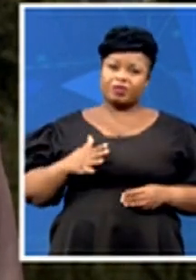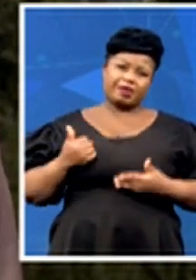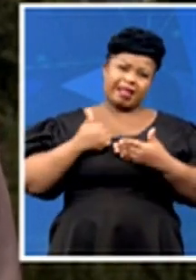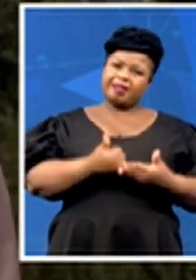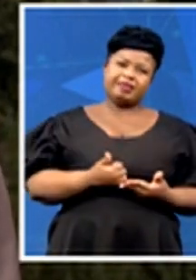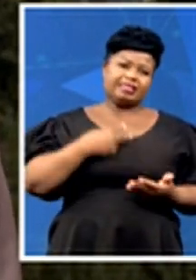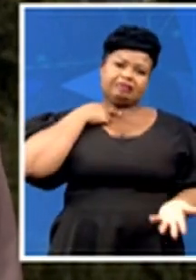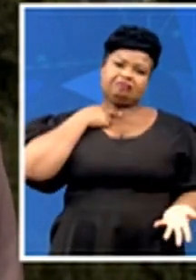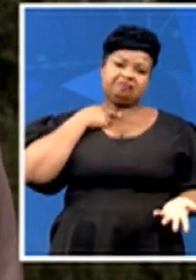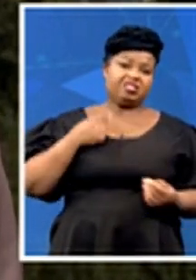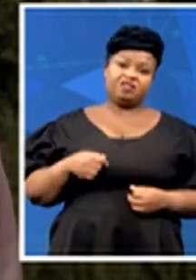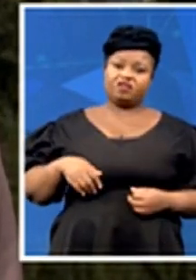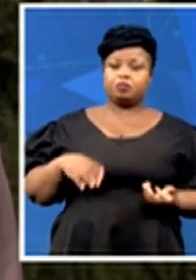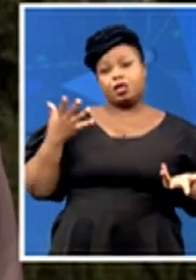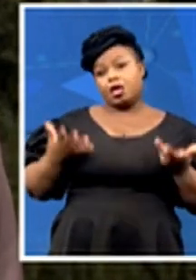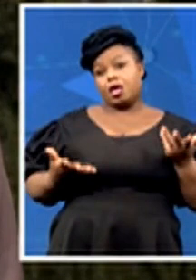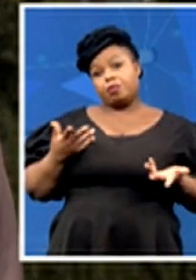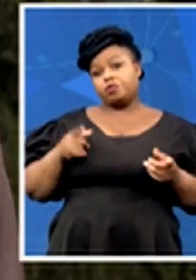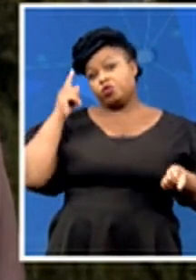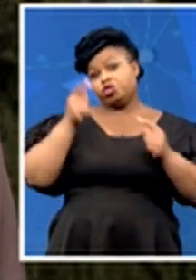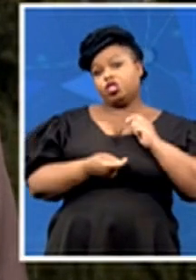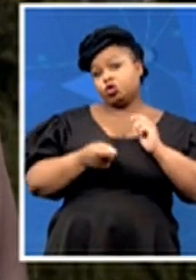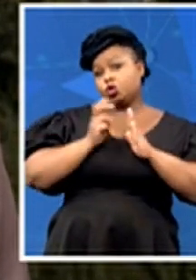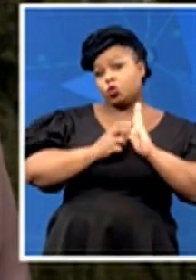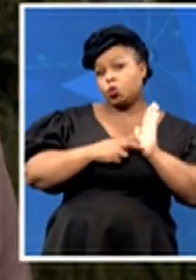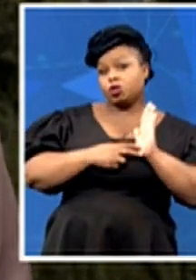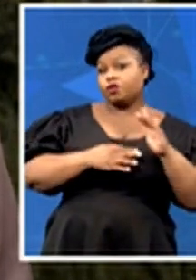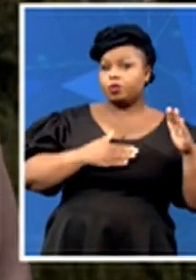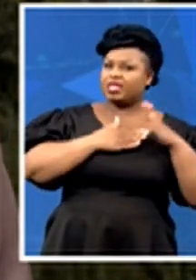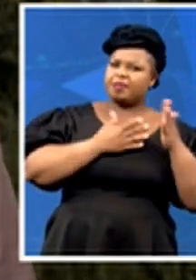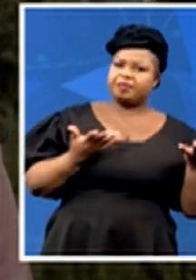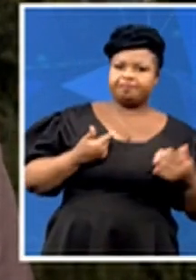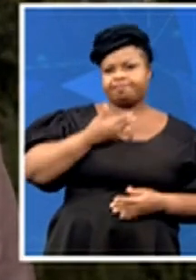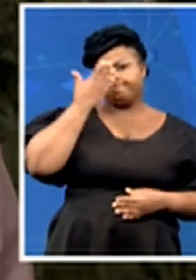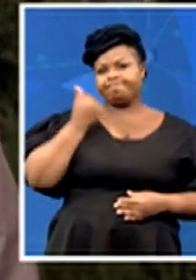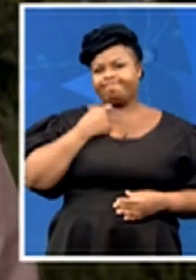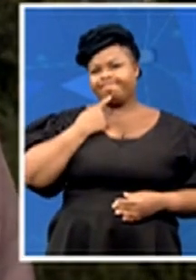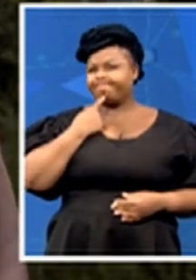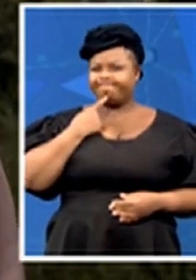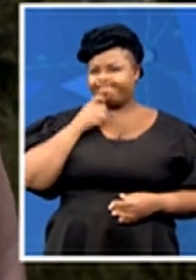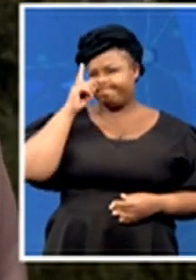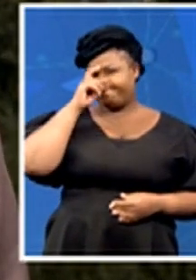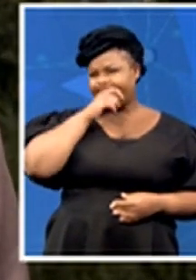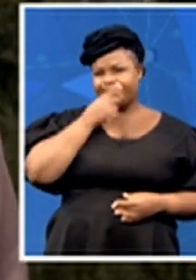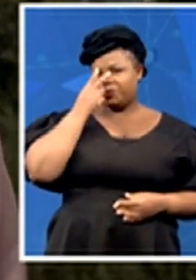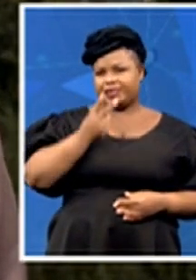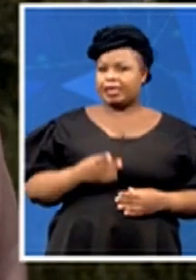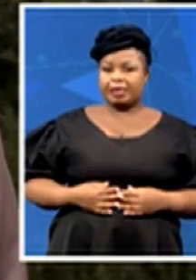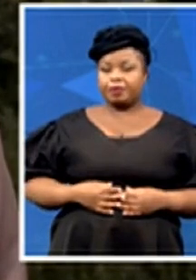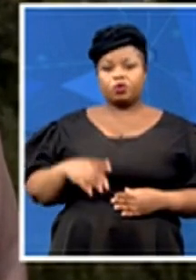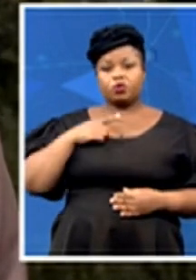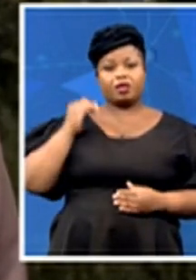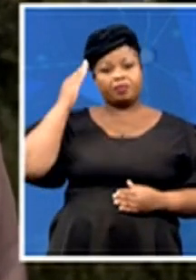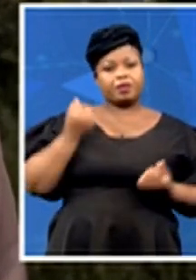that designation on the taliban is apparently quite a tricky thing to do it's a supreme court ruling which is not easily